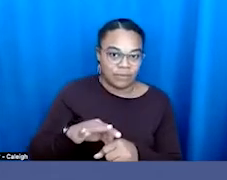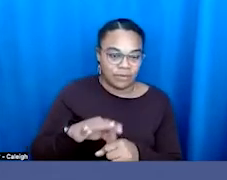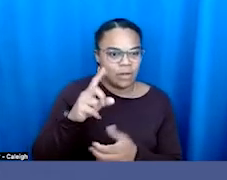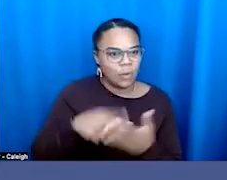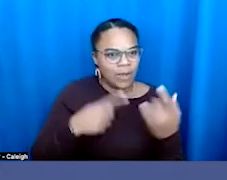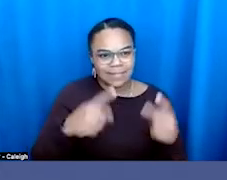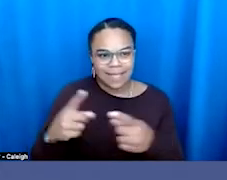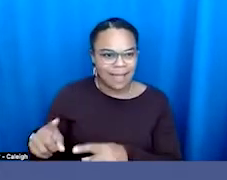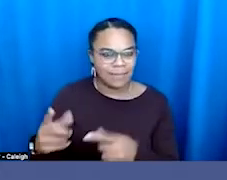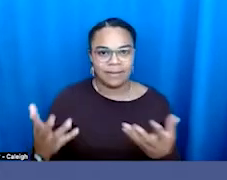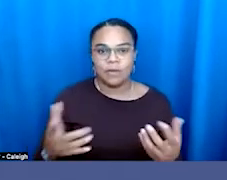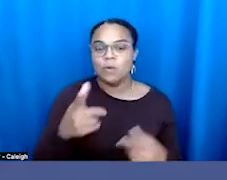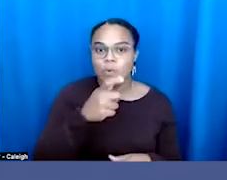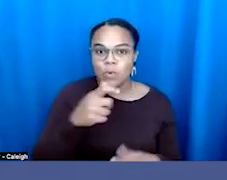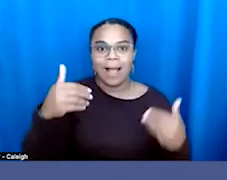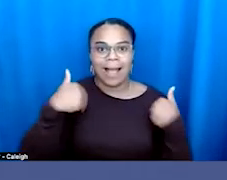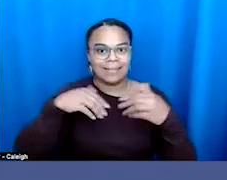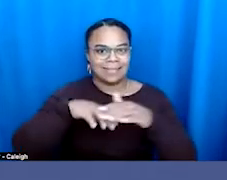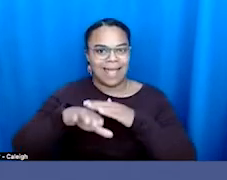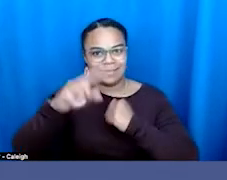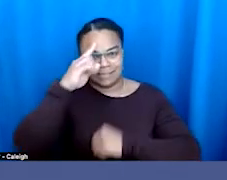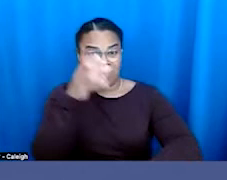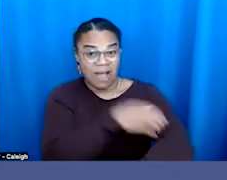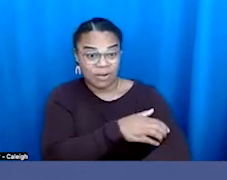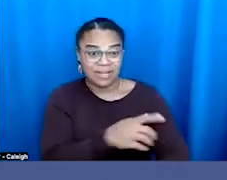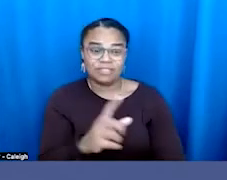Who has access to power is real.